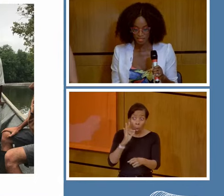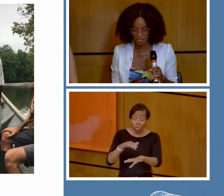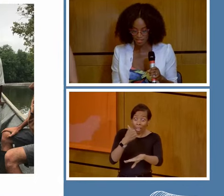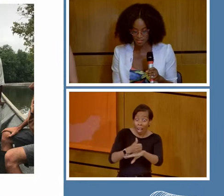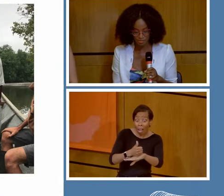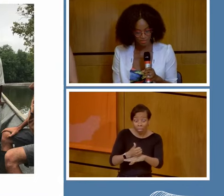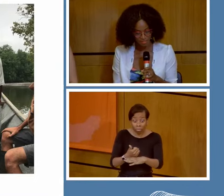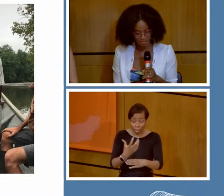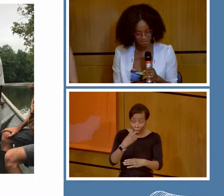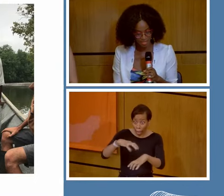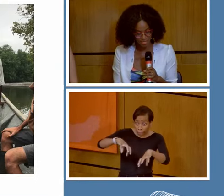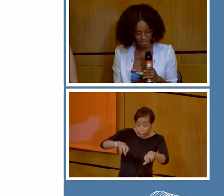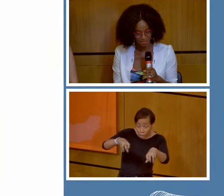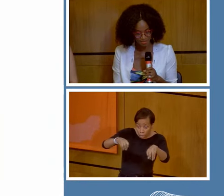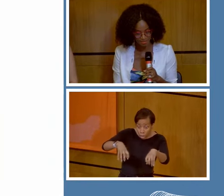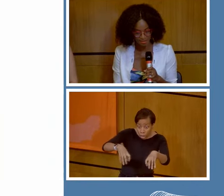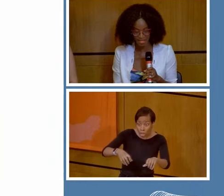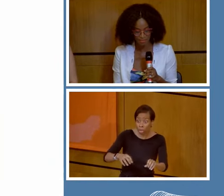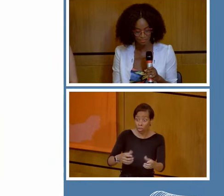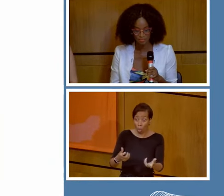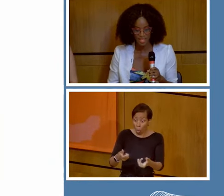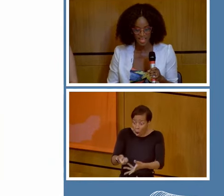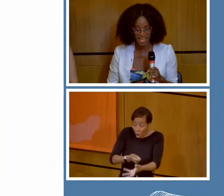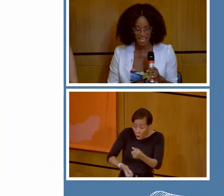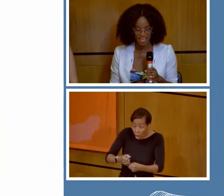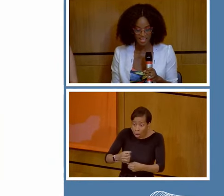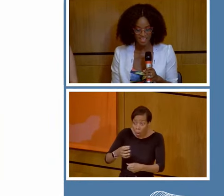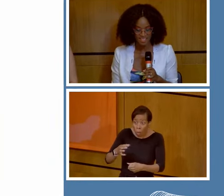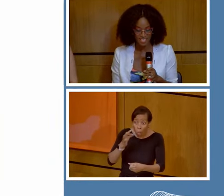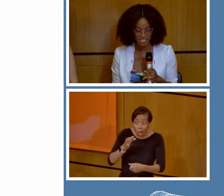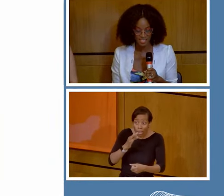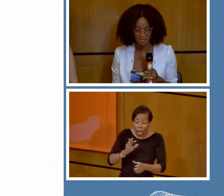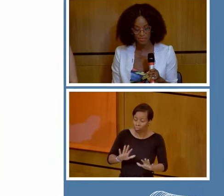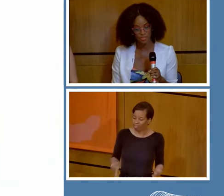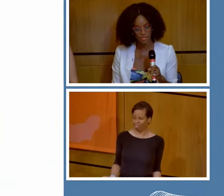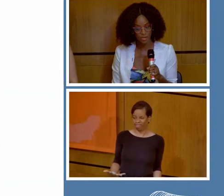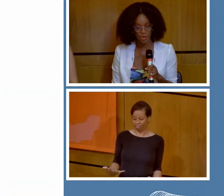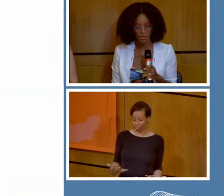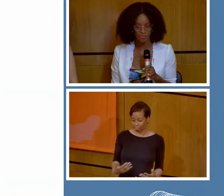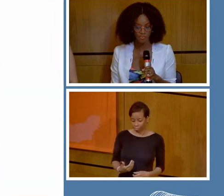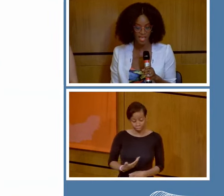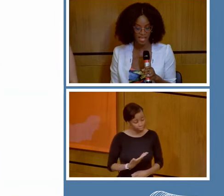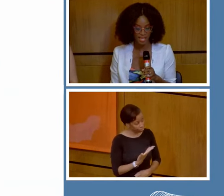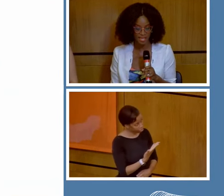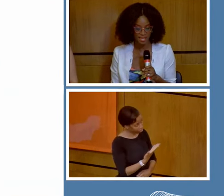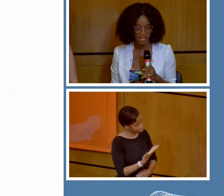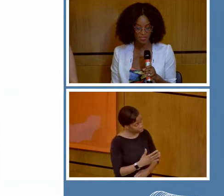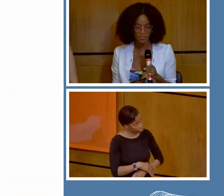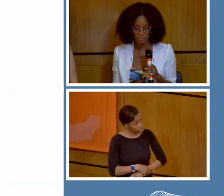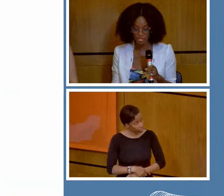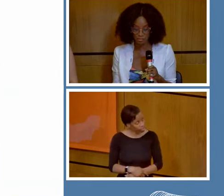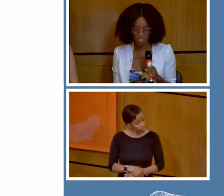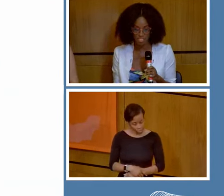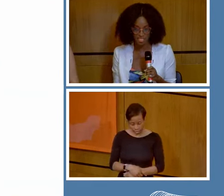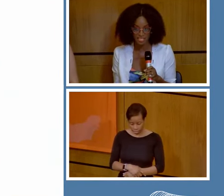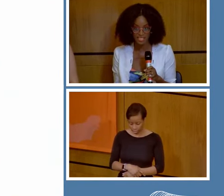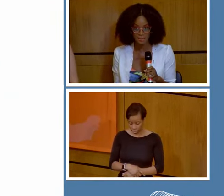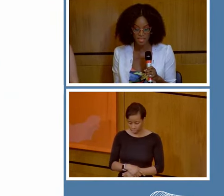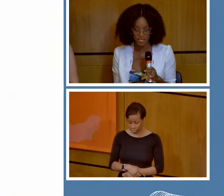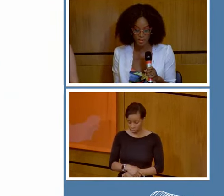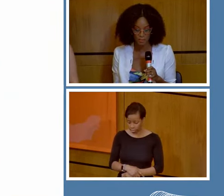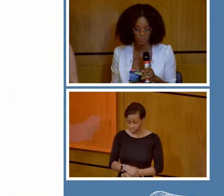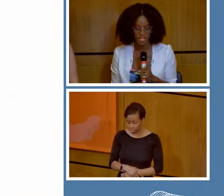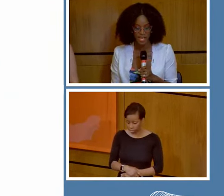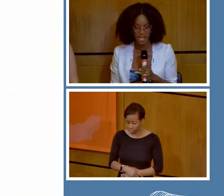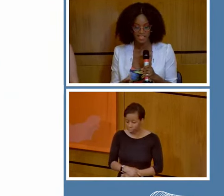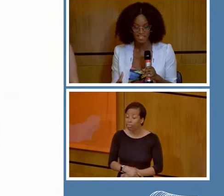Here, I don't know if this is going to play now. Okay. This is a photo of a riverine community in